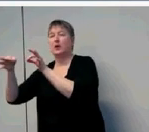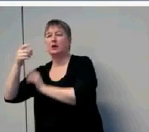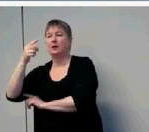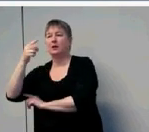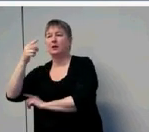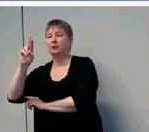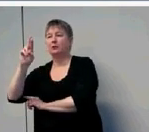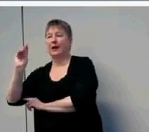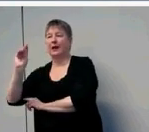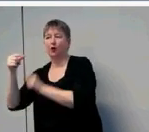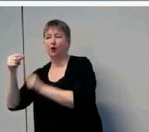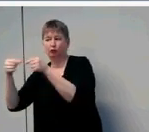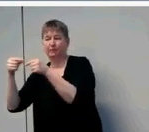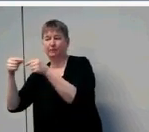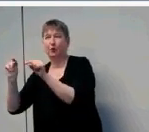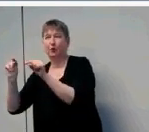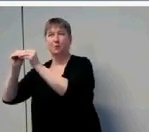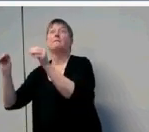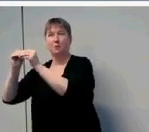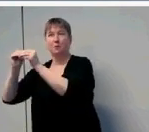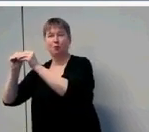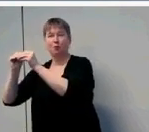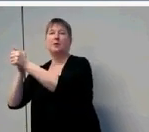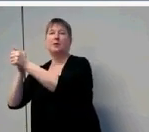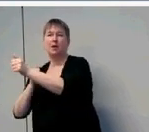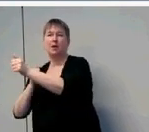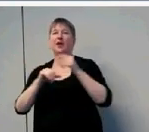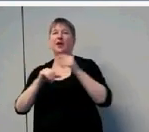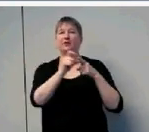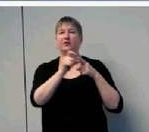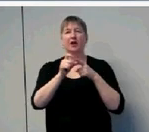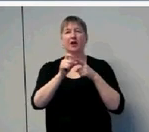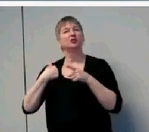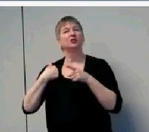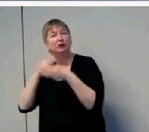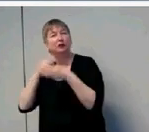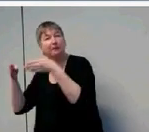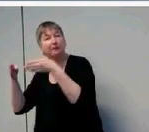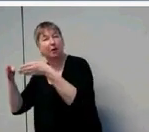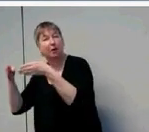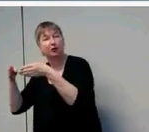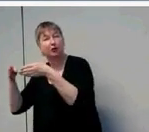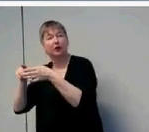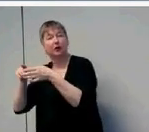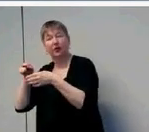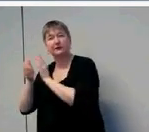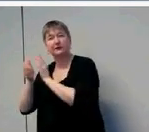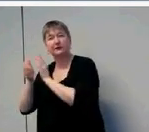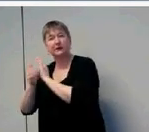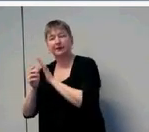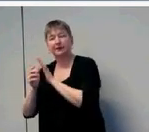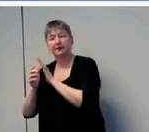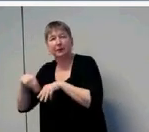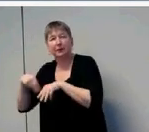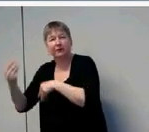we want to really monitor those skills and perhaps provide more intervention around